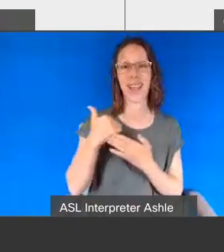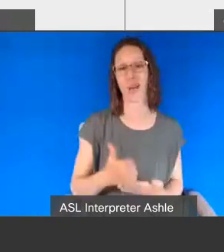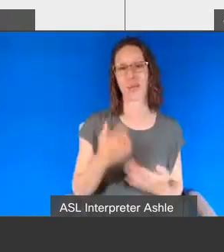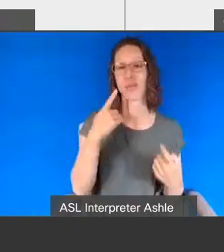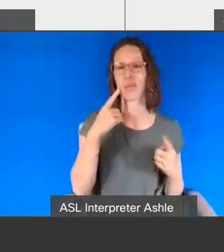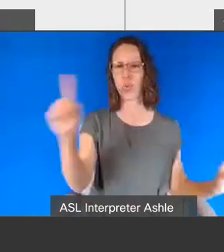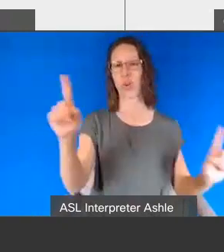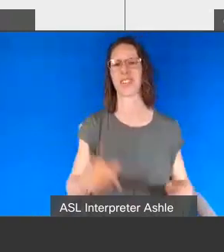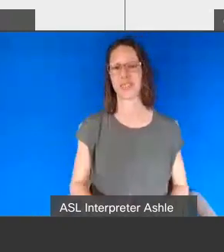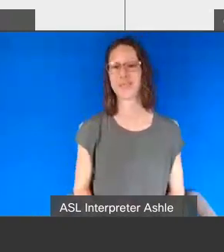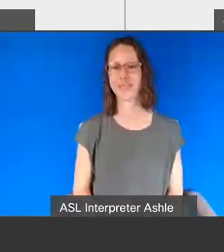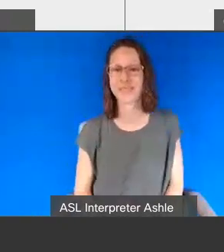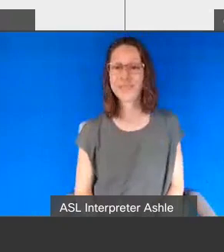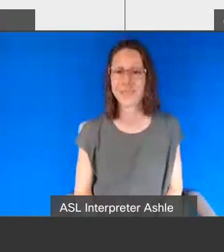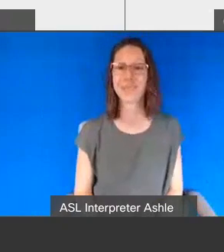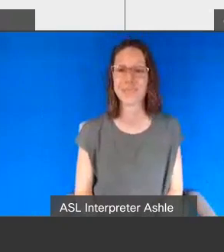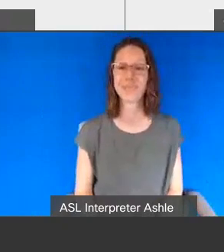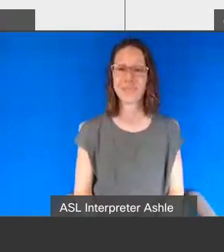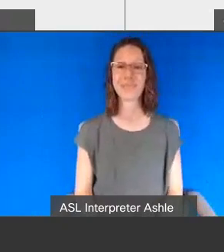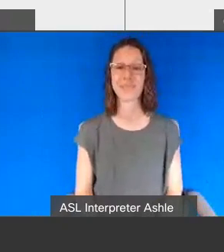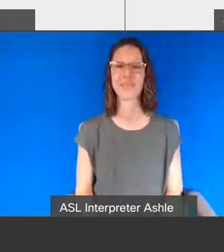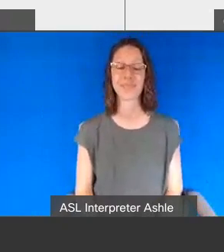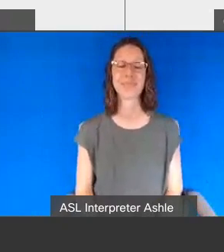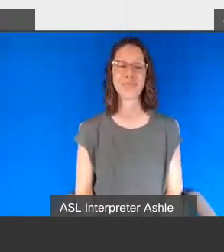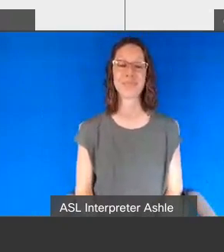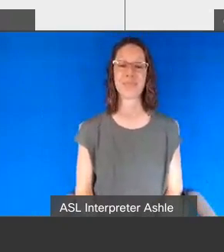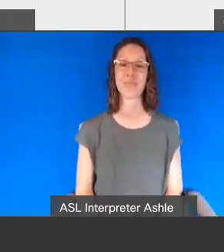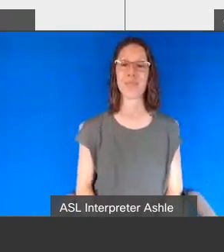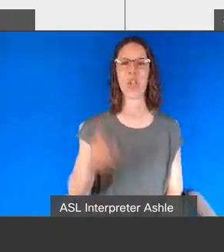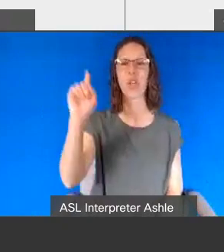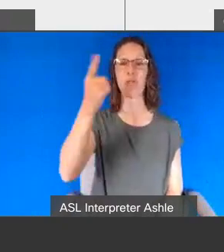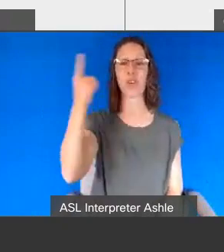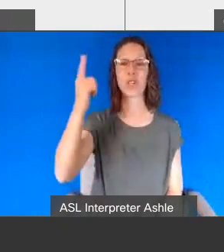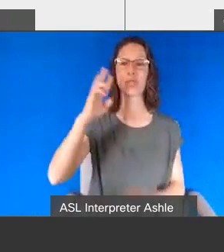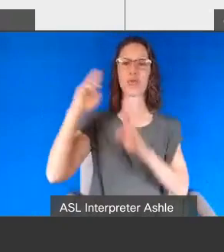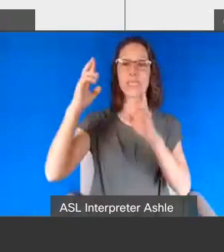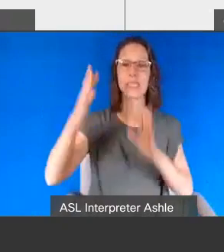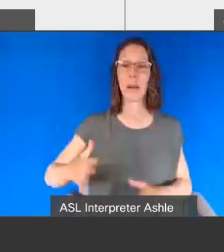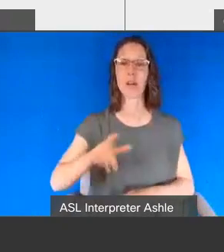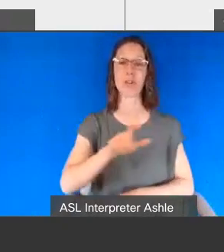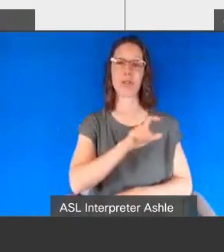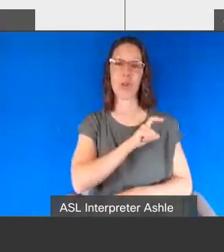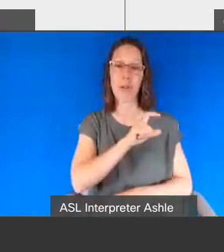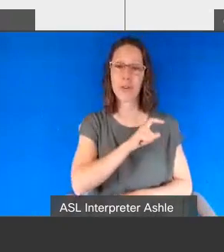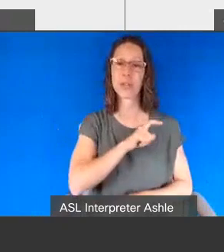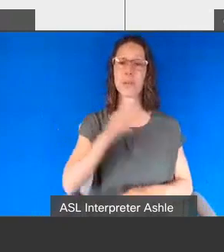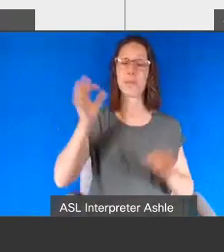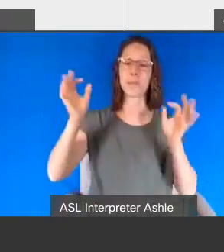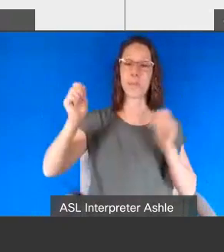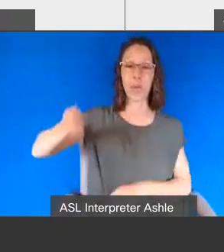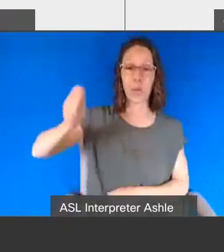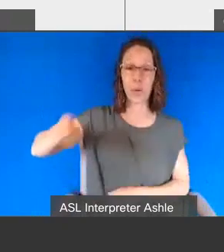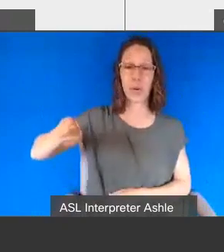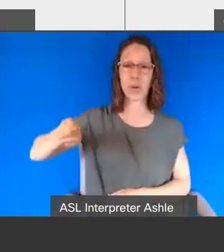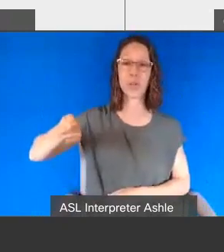it actually does assist first responders law enforcement judges in